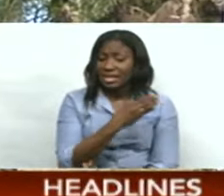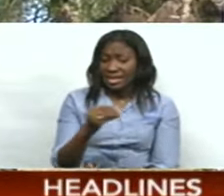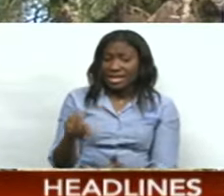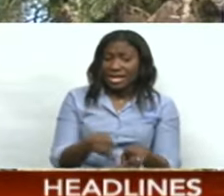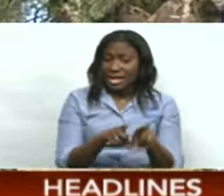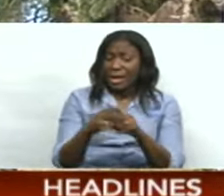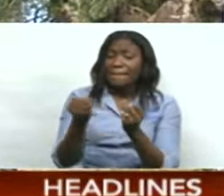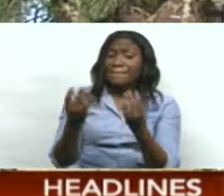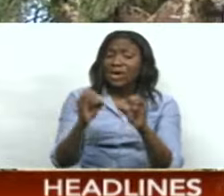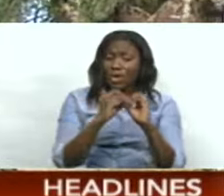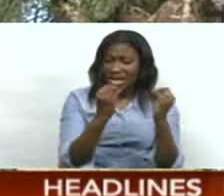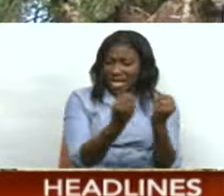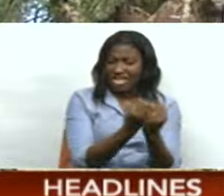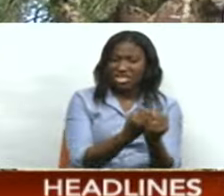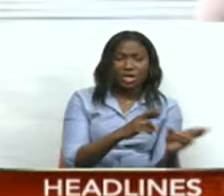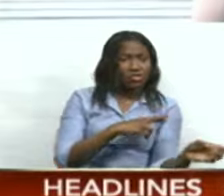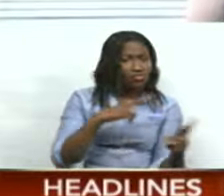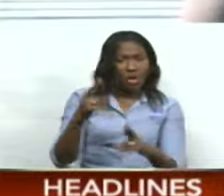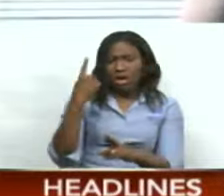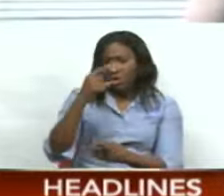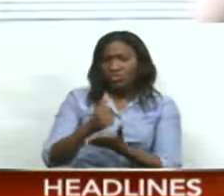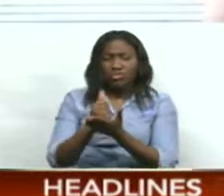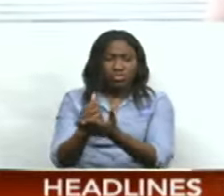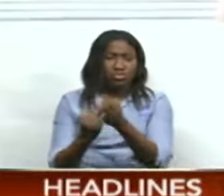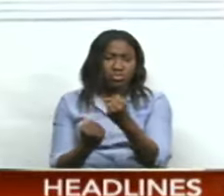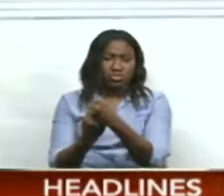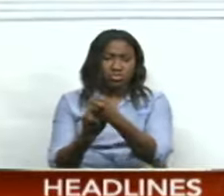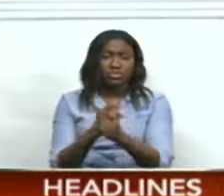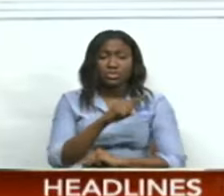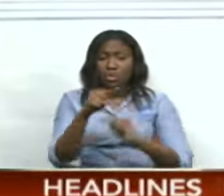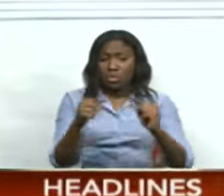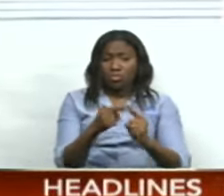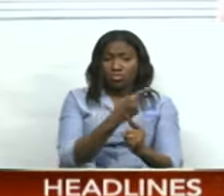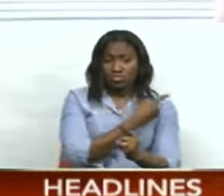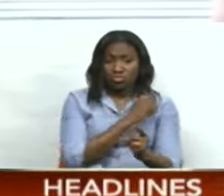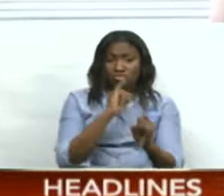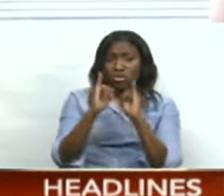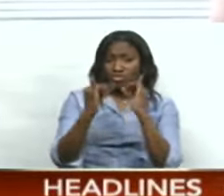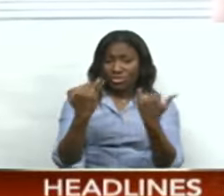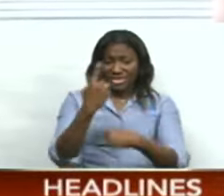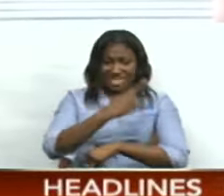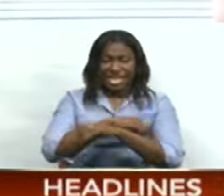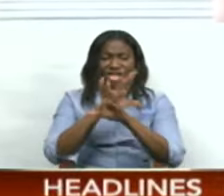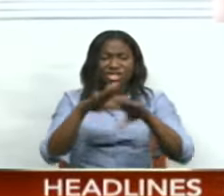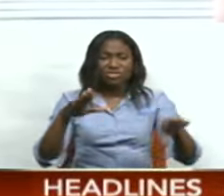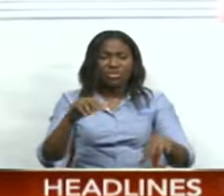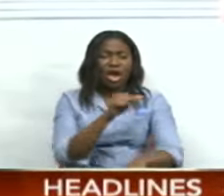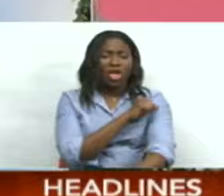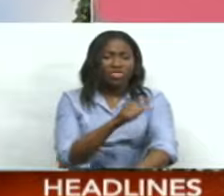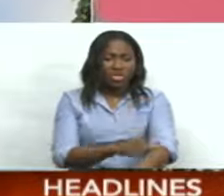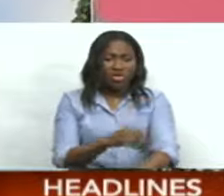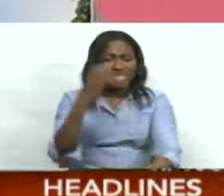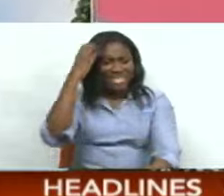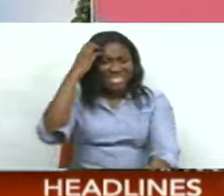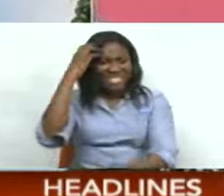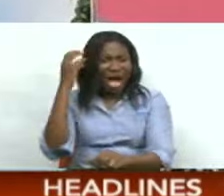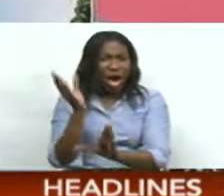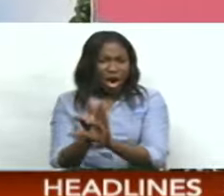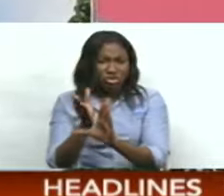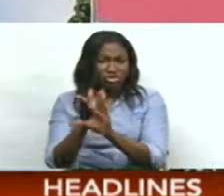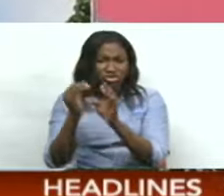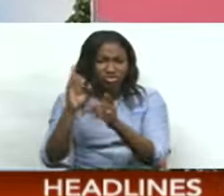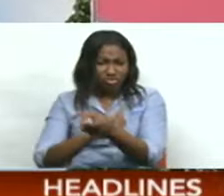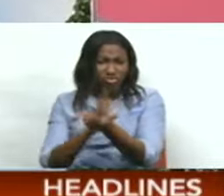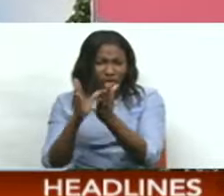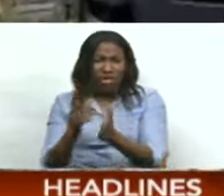organizations say they are on board with. Speaking to CNC3 News today, Children's Authority psychologist Krista Ali said their statistics